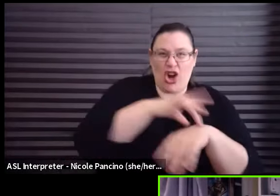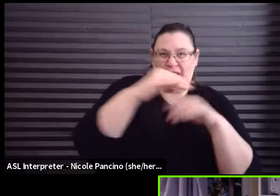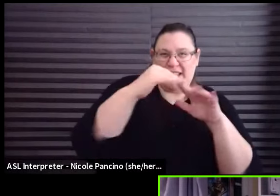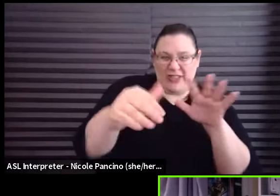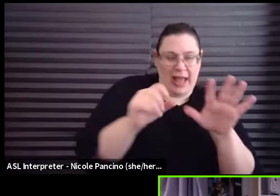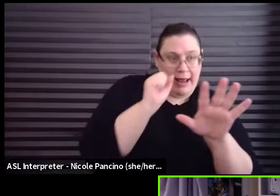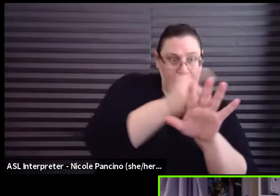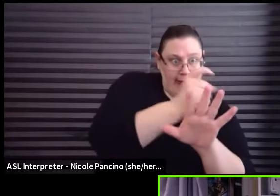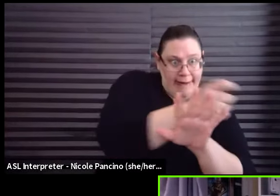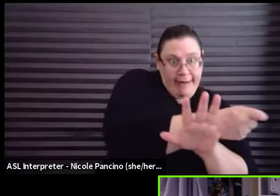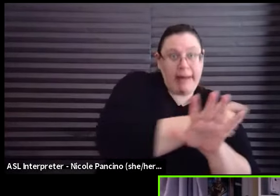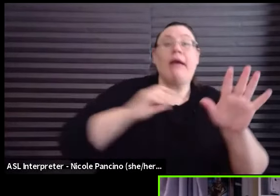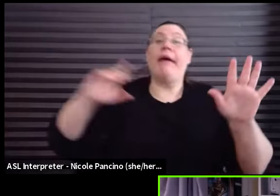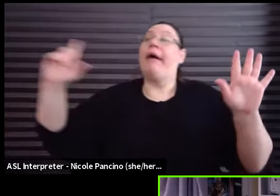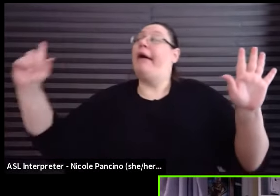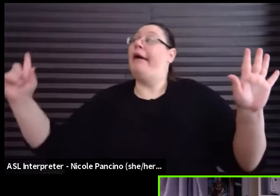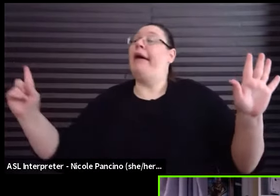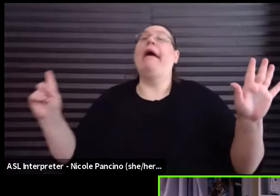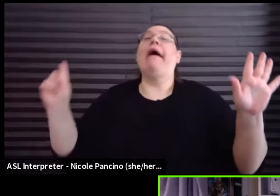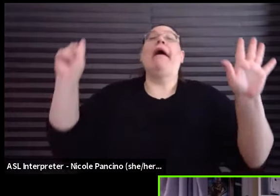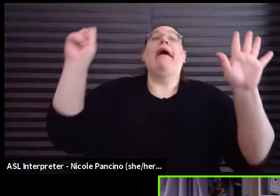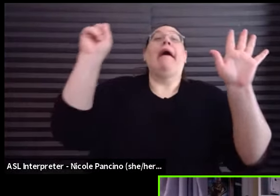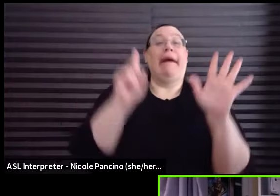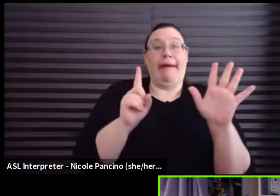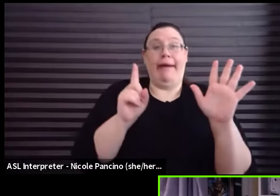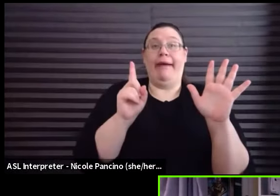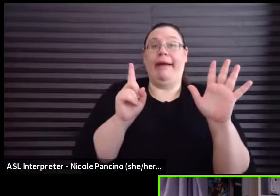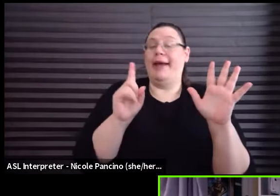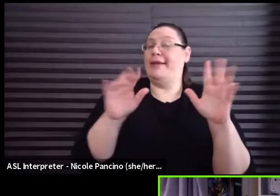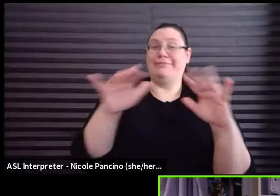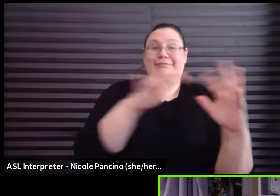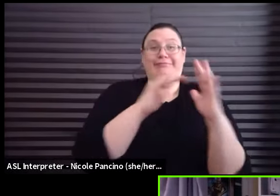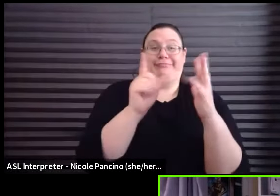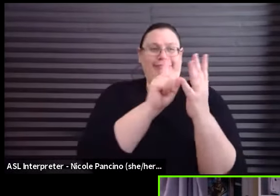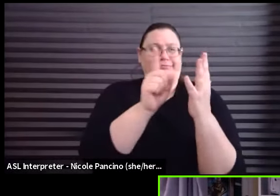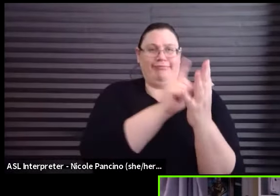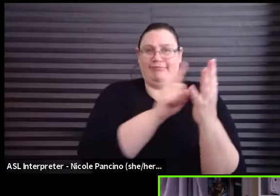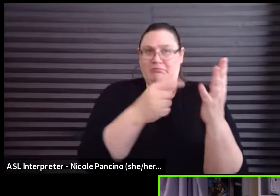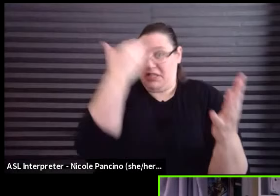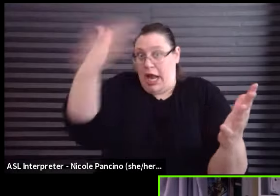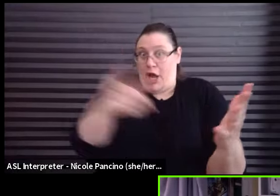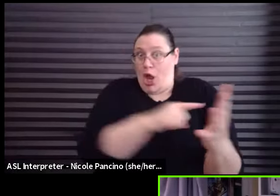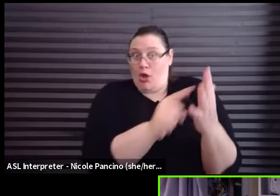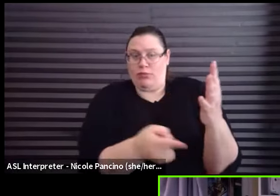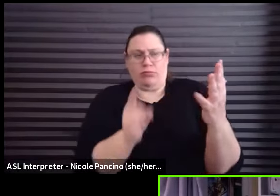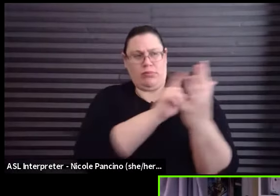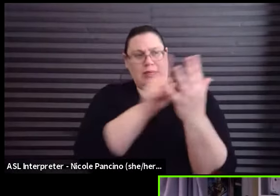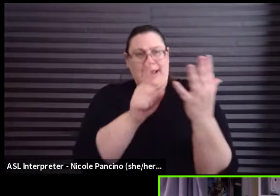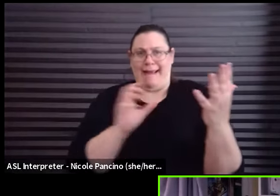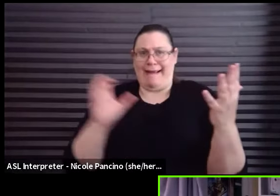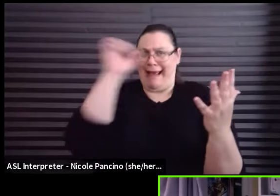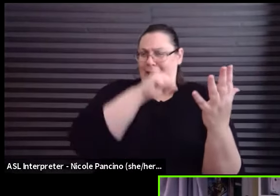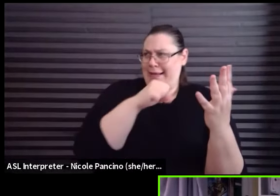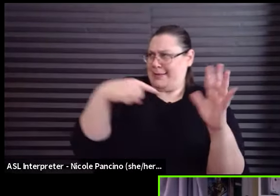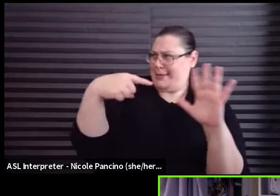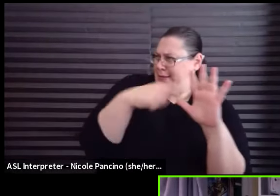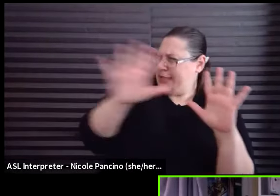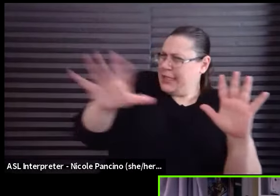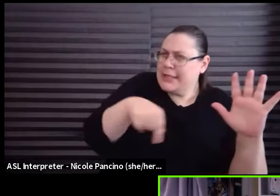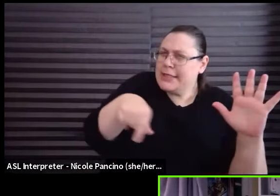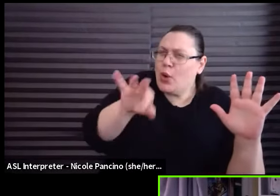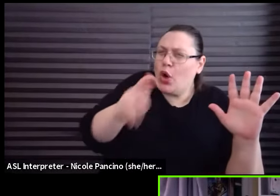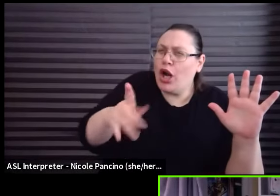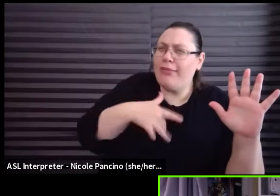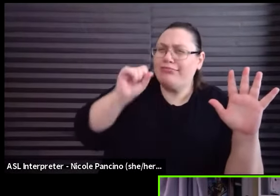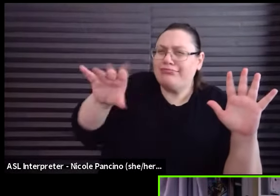The other improviser comes back into the to the scene, not knowing these quirks and has to guess what the quirks are. And at the end of